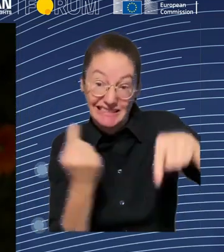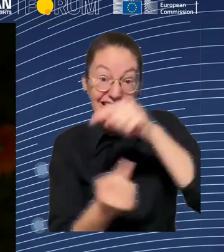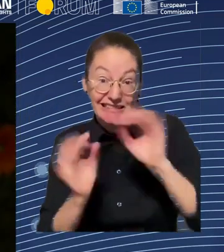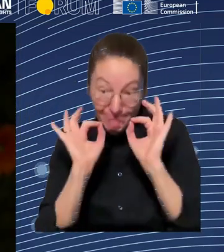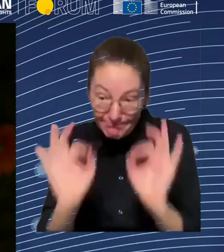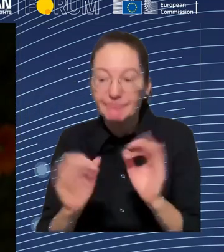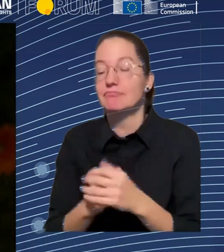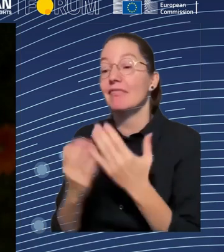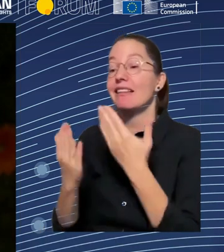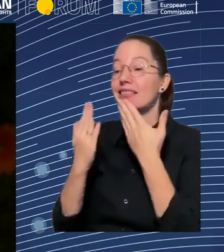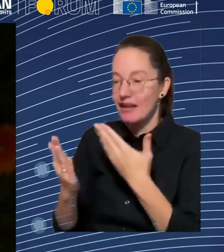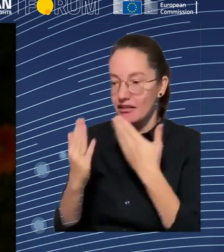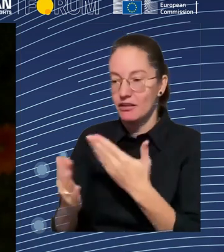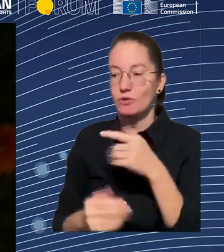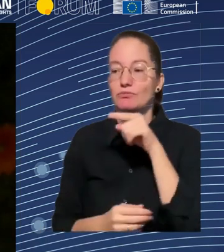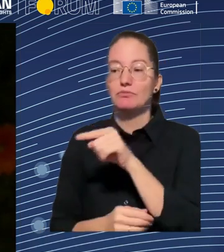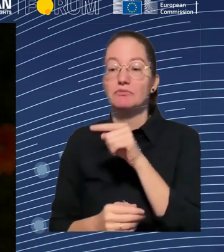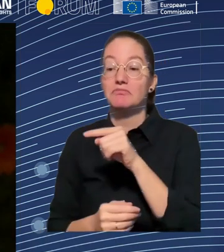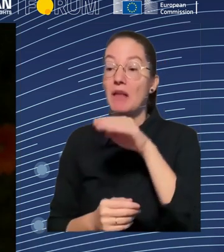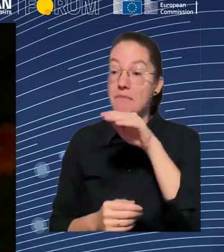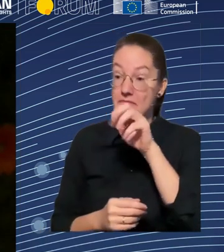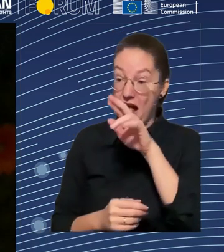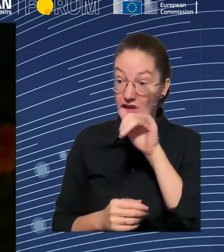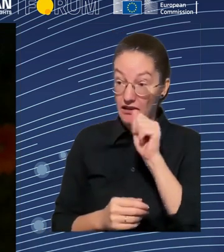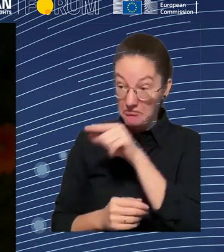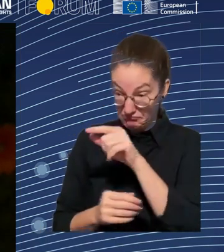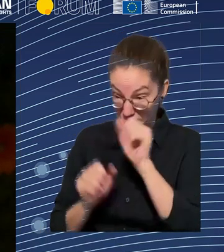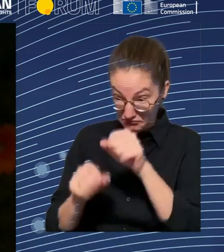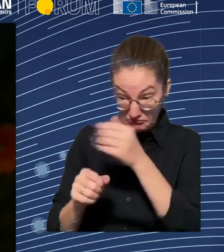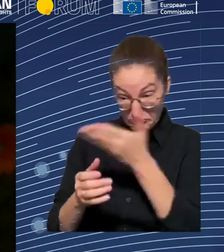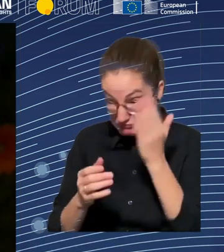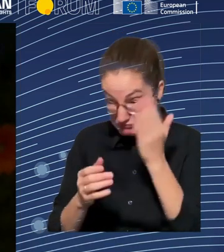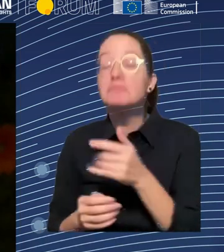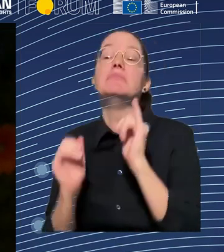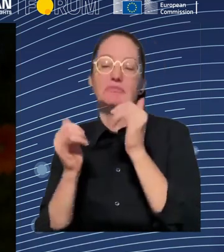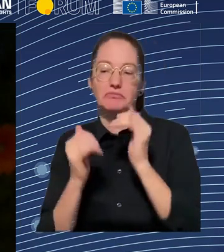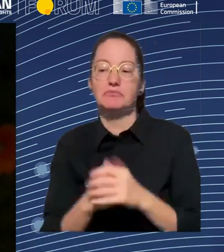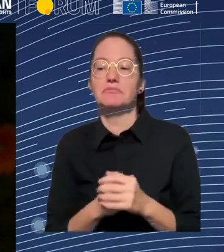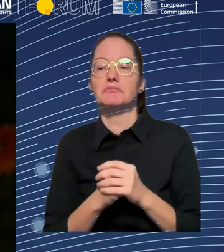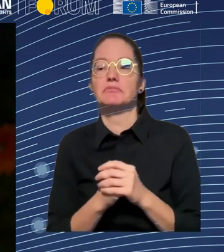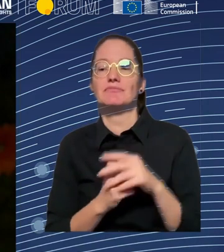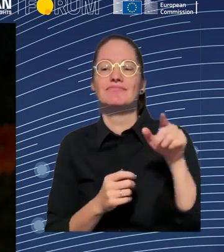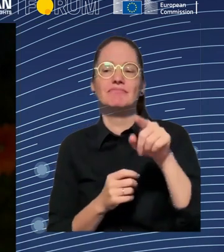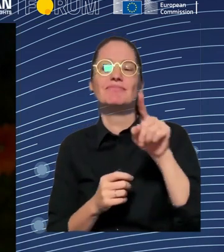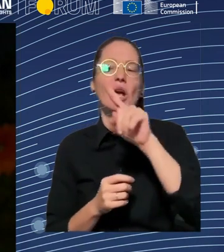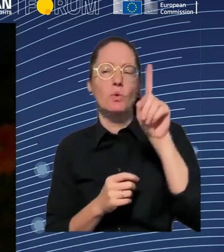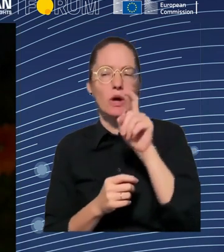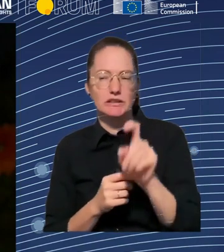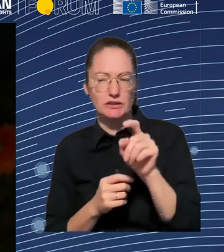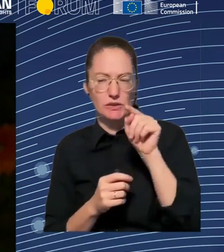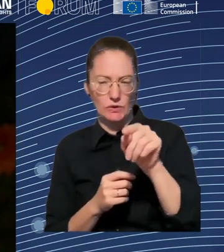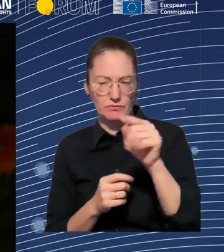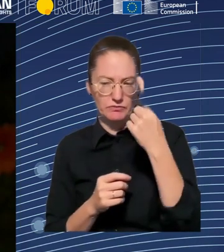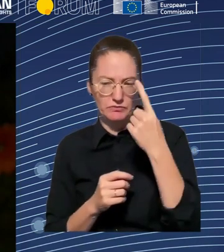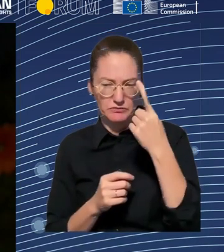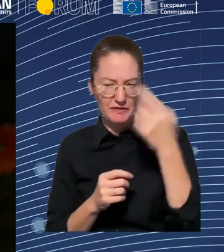people to write to be imperfect. You know, I cannot read all, but, you know, it maybe is giving the right to be imperfect, but I don't know if it's giving